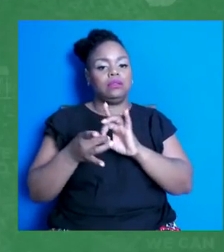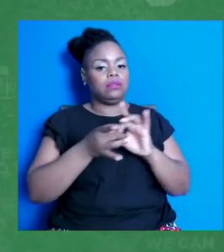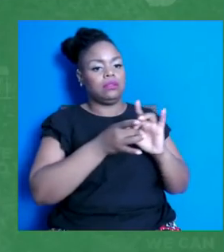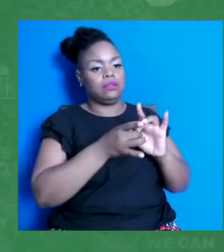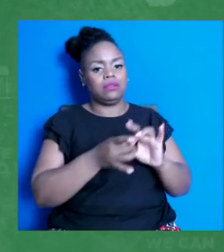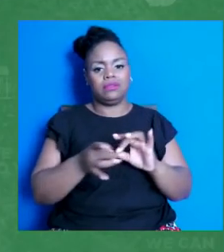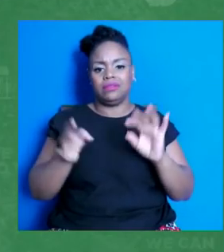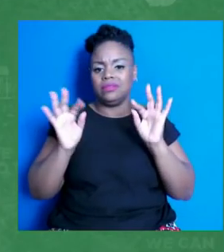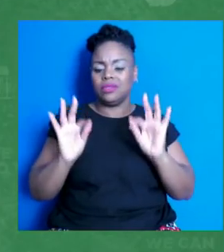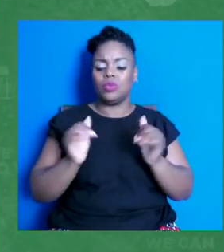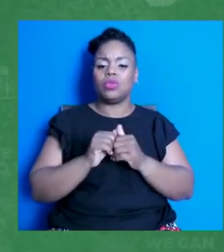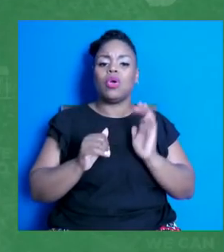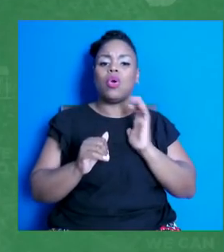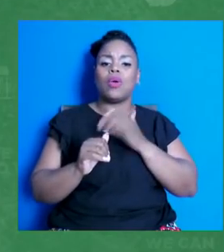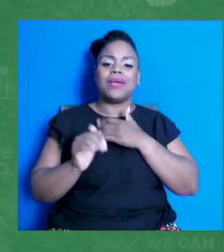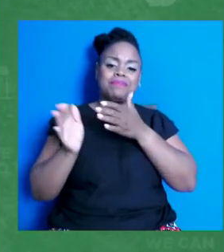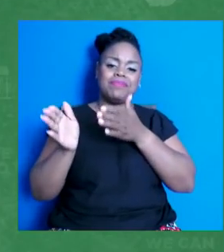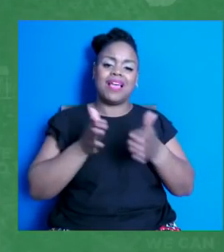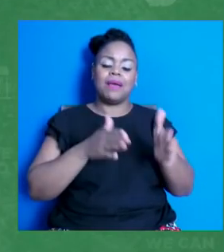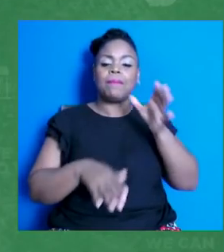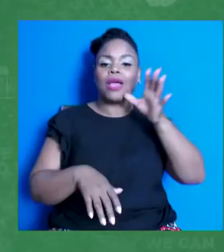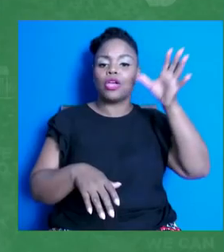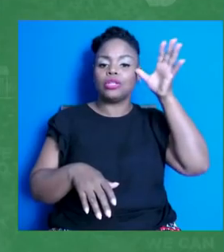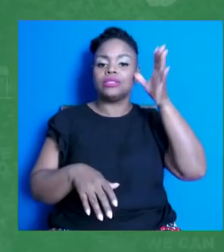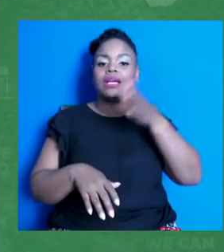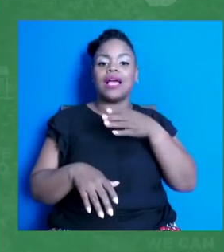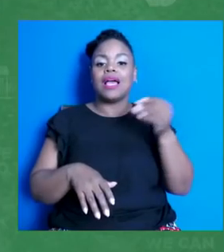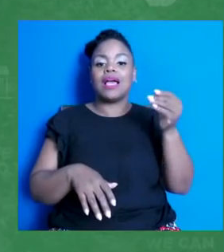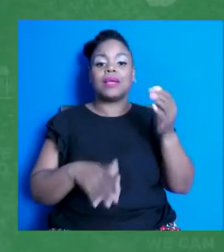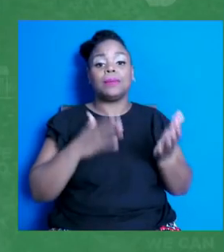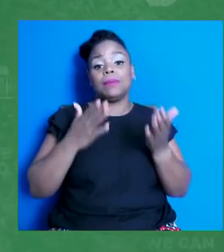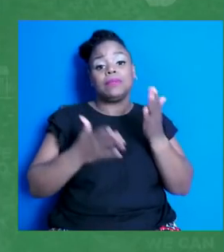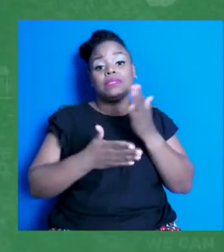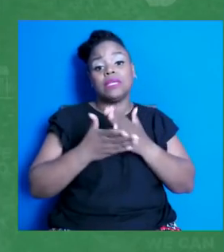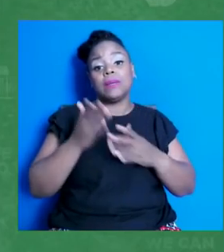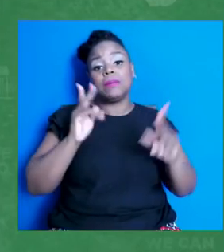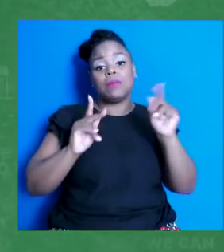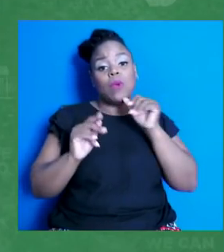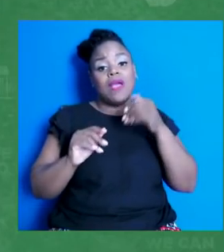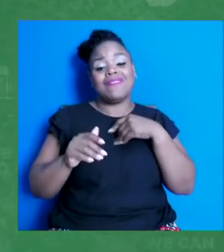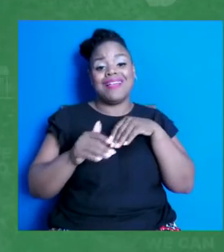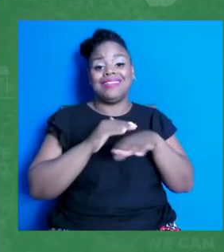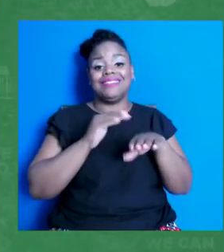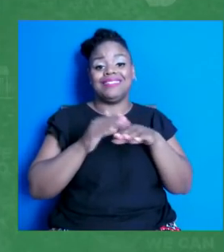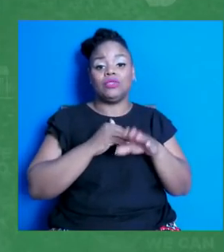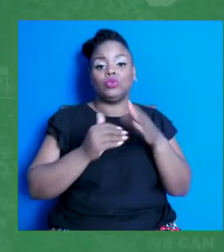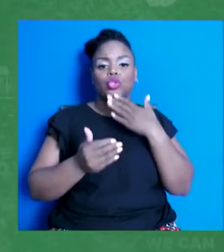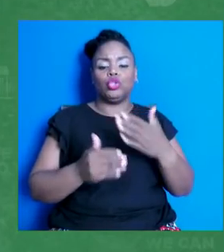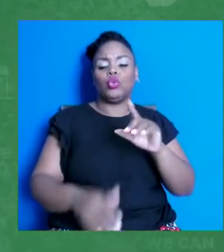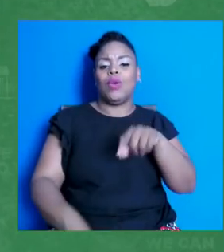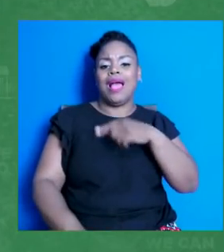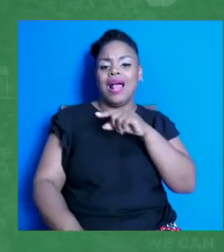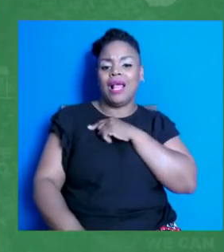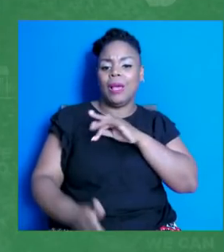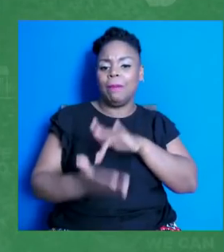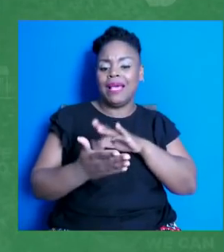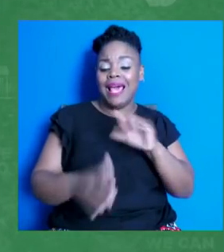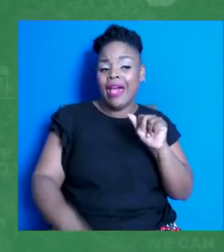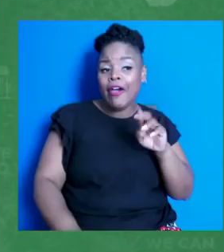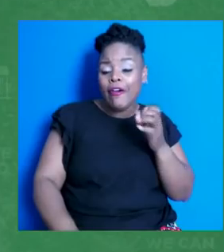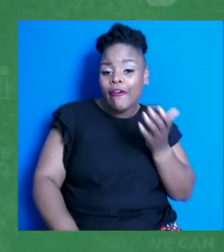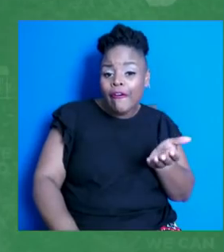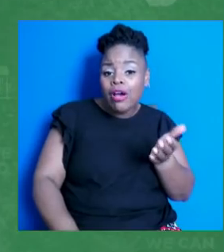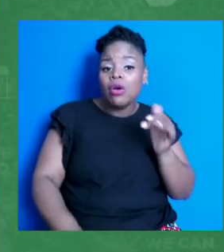might otherwise not have access to accurate medical information and quality care. This is reflected in the fact that the Planned Parenthood Federation